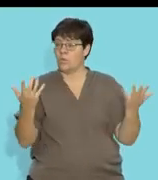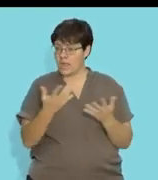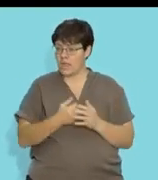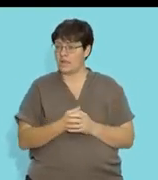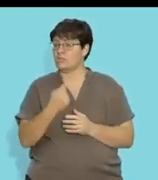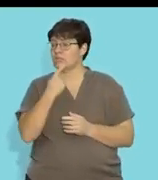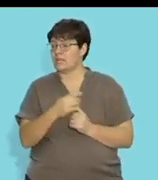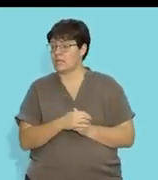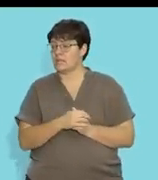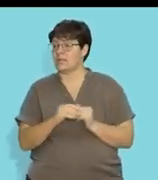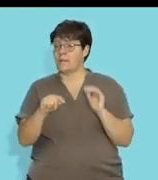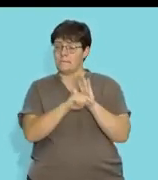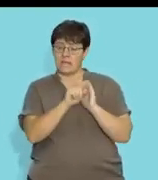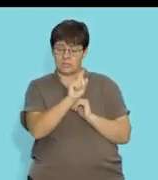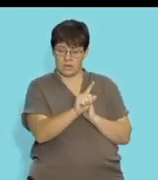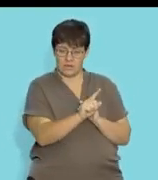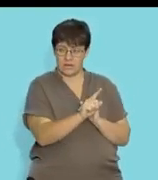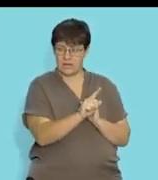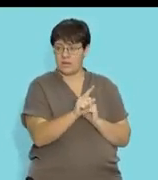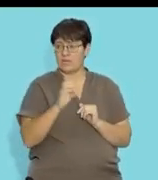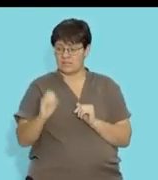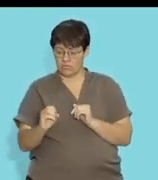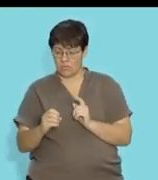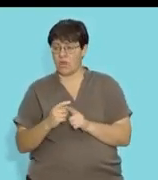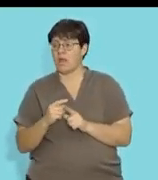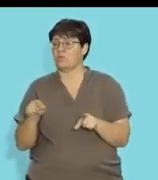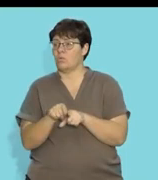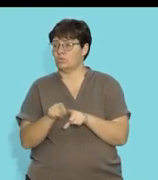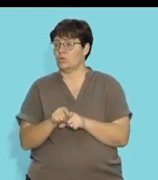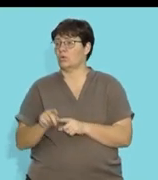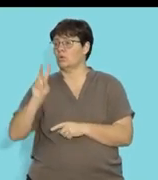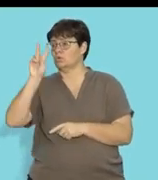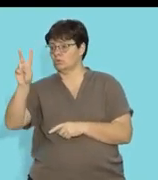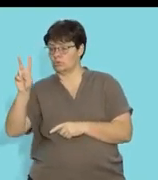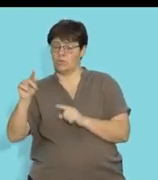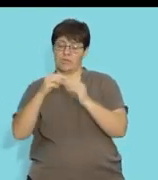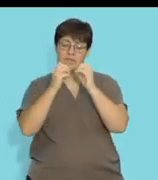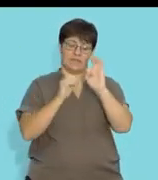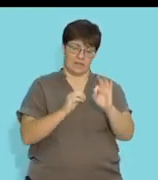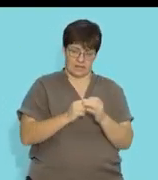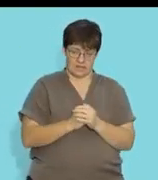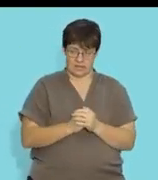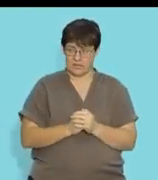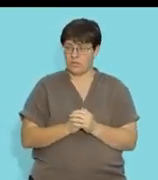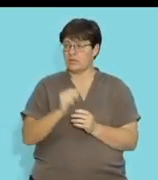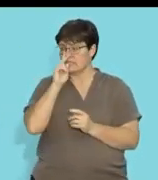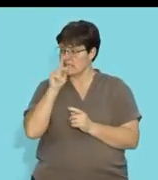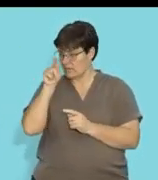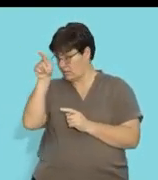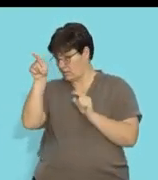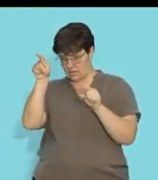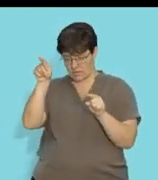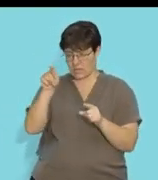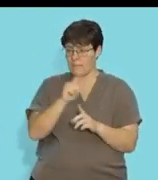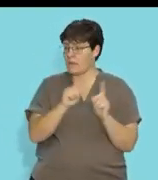these two graphs will be, as we said, minus 1 with 0 and 2 with 3, right? Because